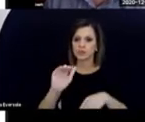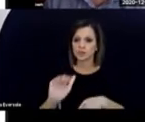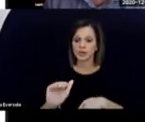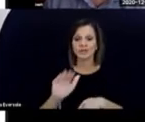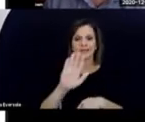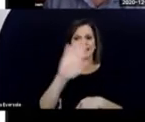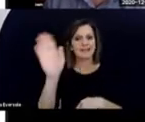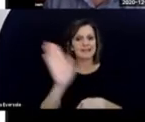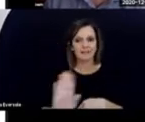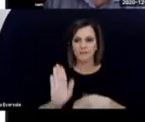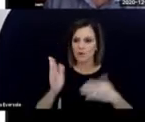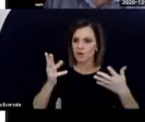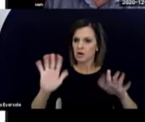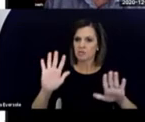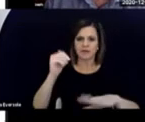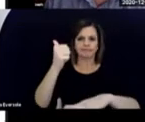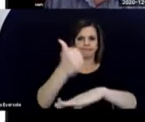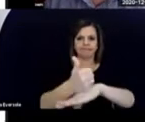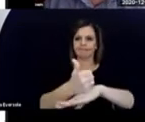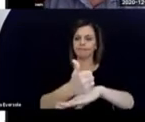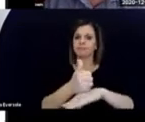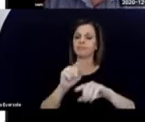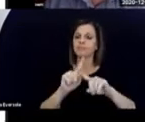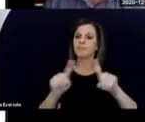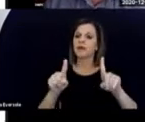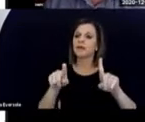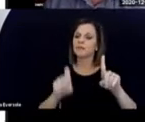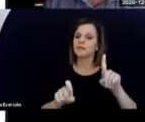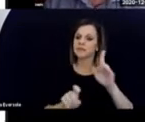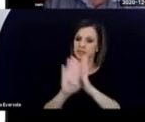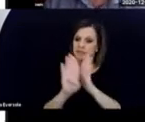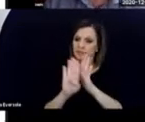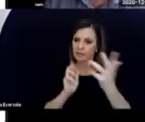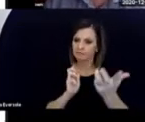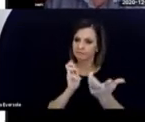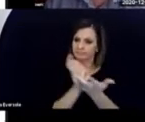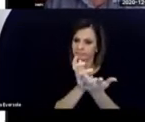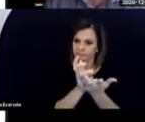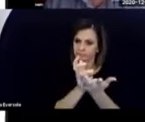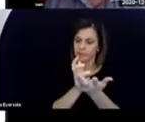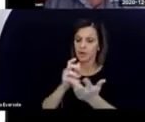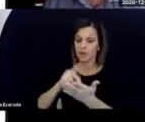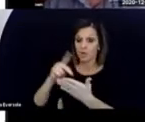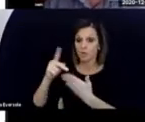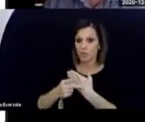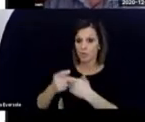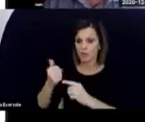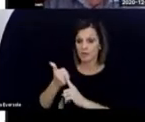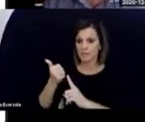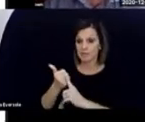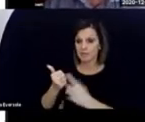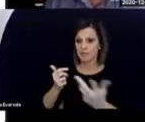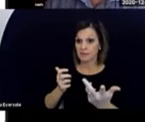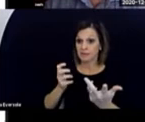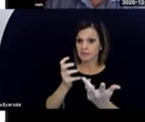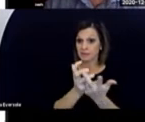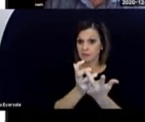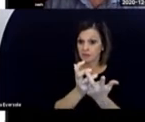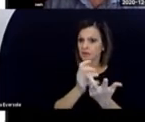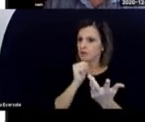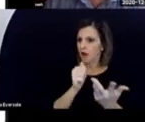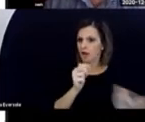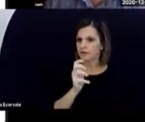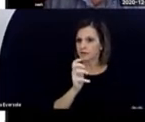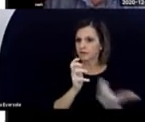but must be created. The program must be fitted to the child, not the child to the program. And this is a